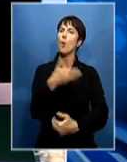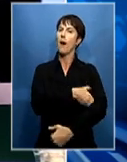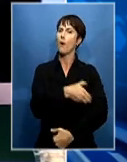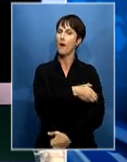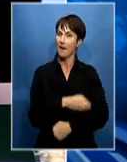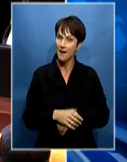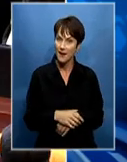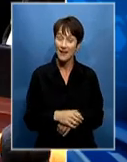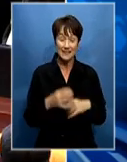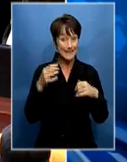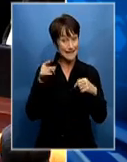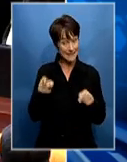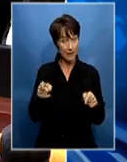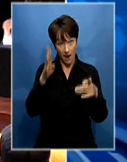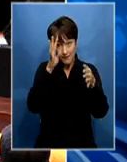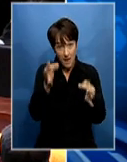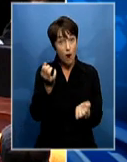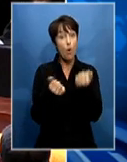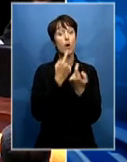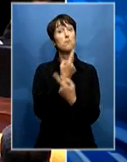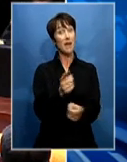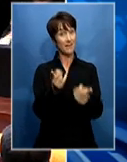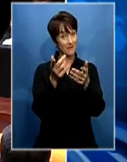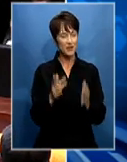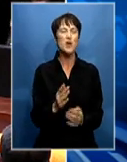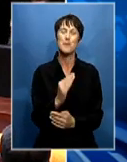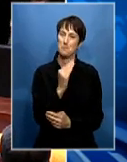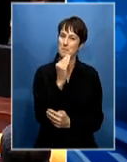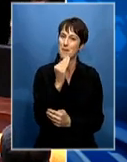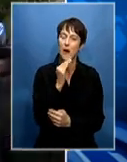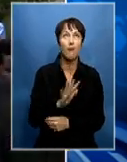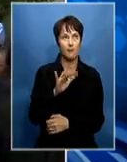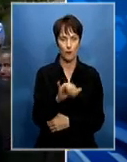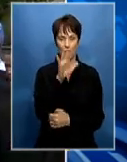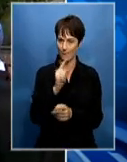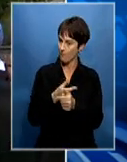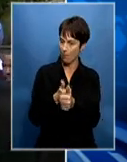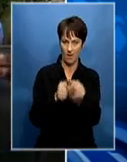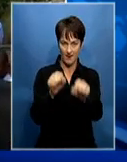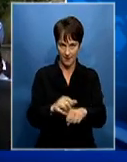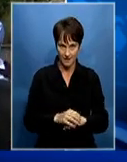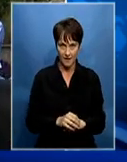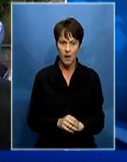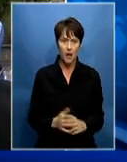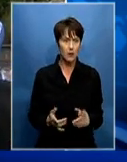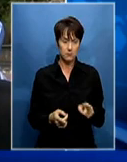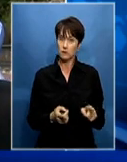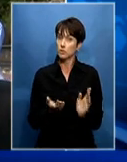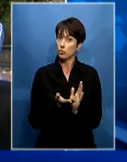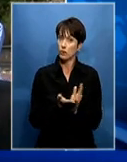and will determine who has the final say when it comes to admissions. The school has admitted